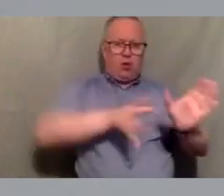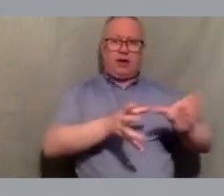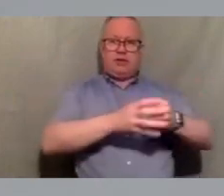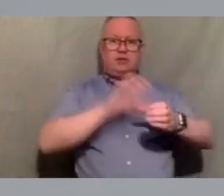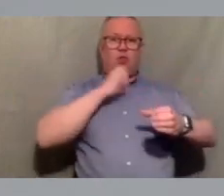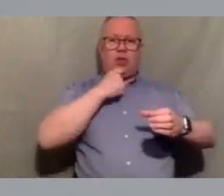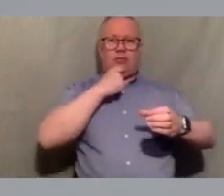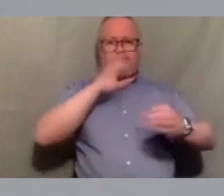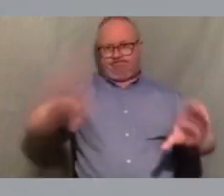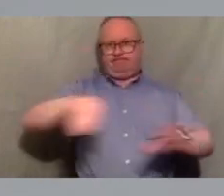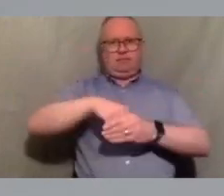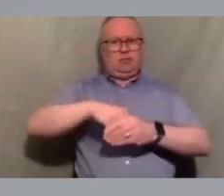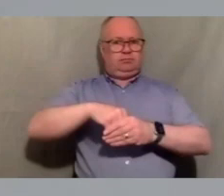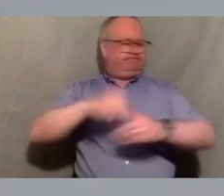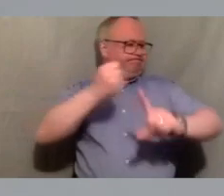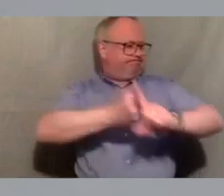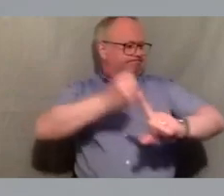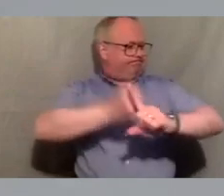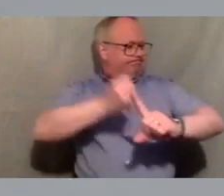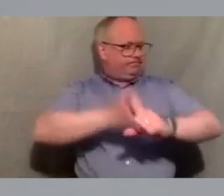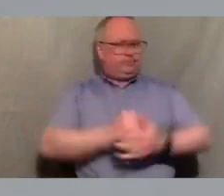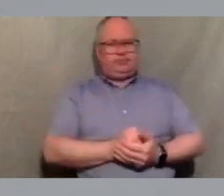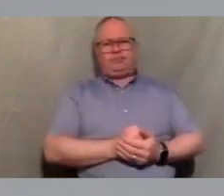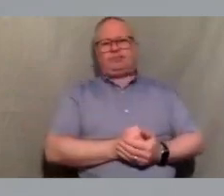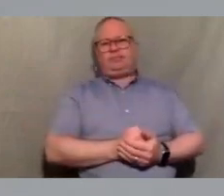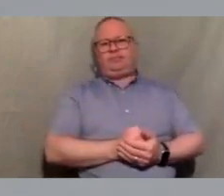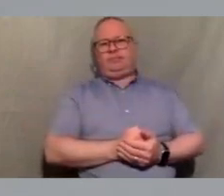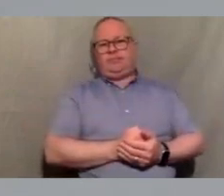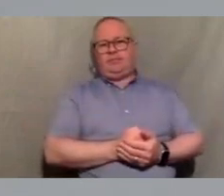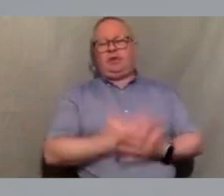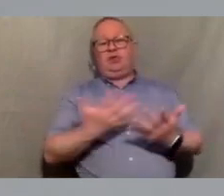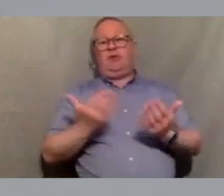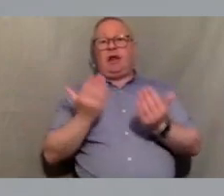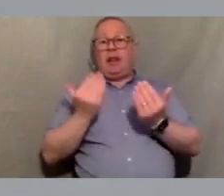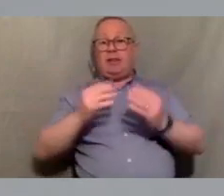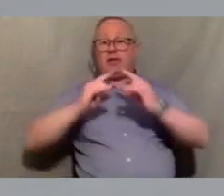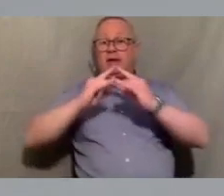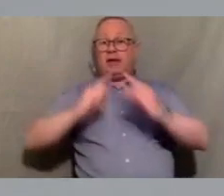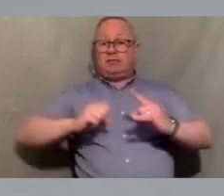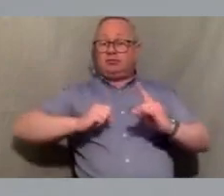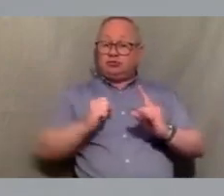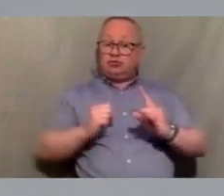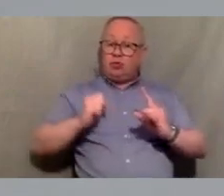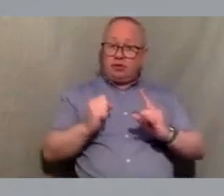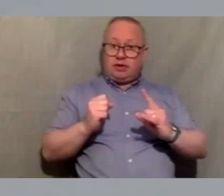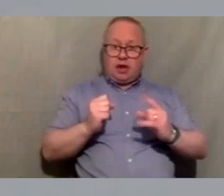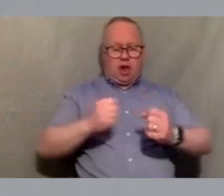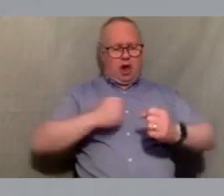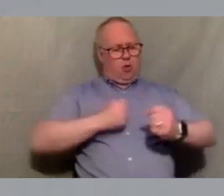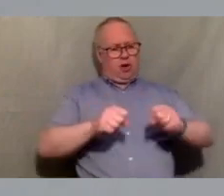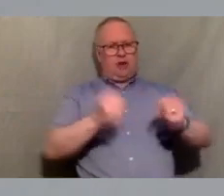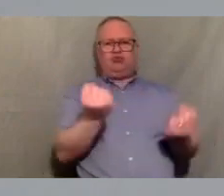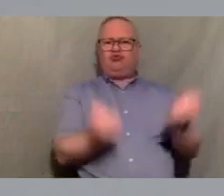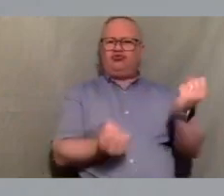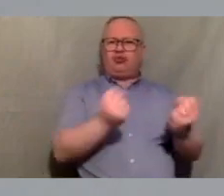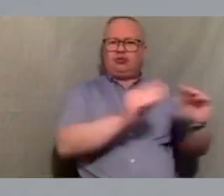so for climate change uh climate camp scotland uh the just transition is a process